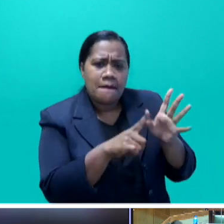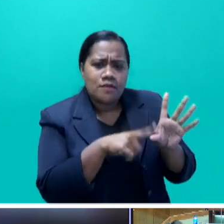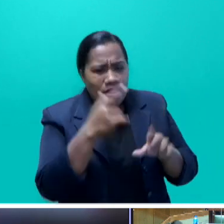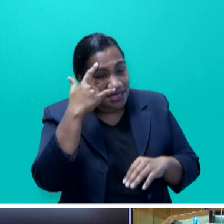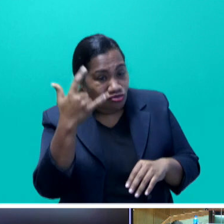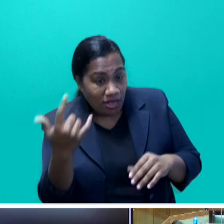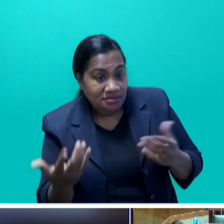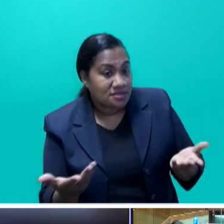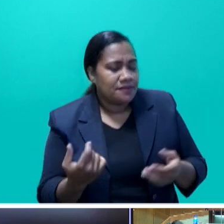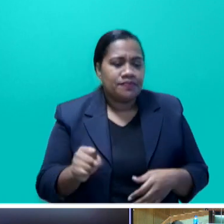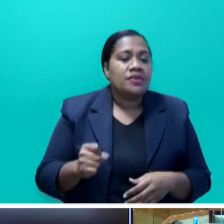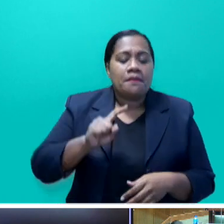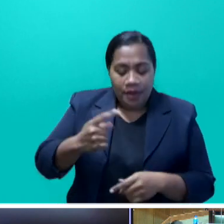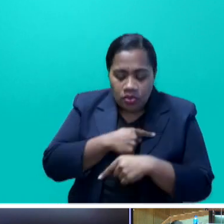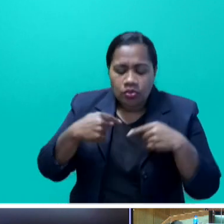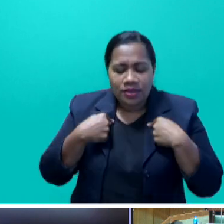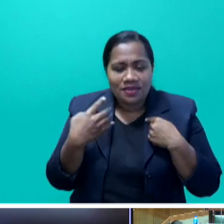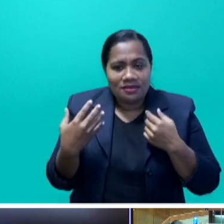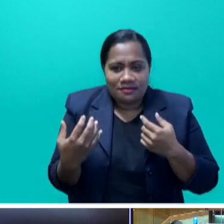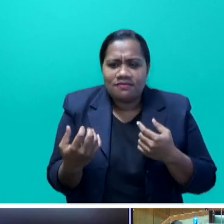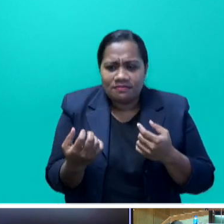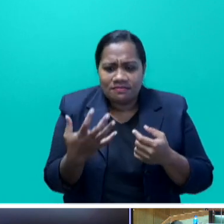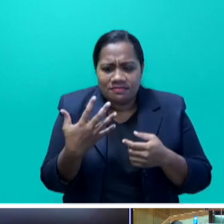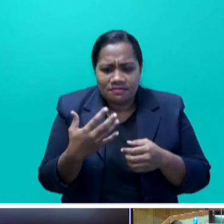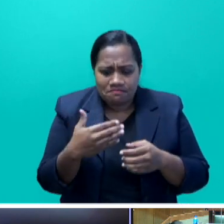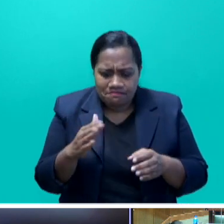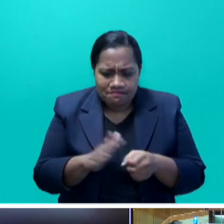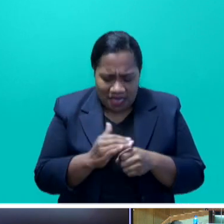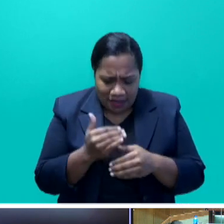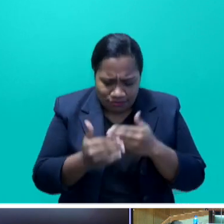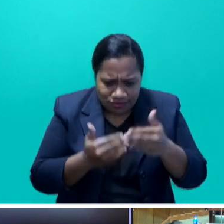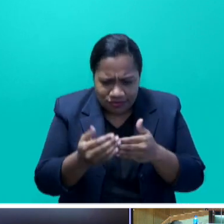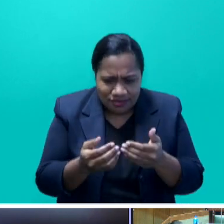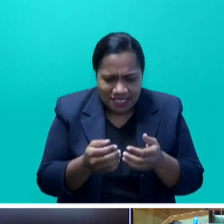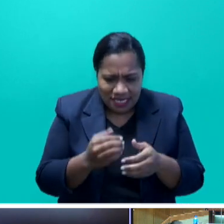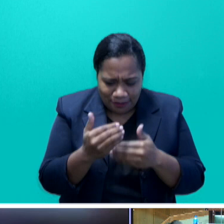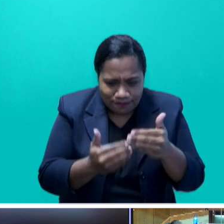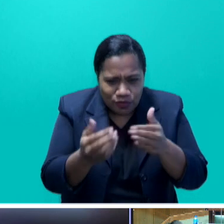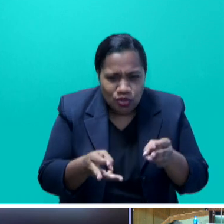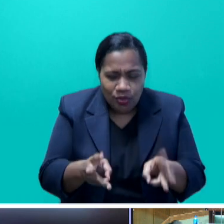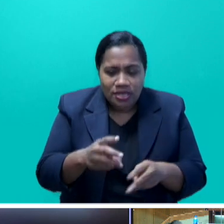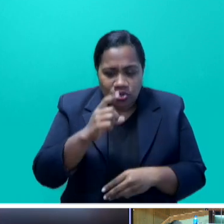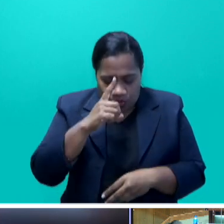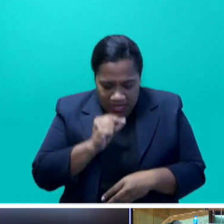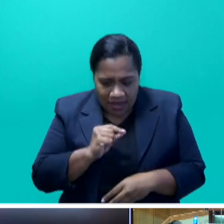practical administrative measures to bring the value of the land up and increase lease income.